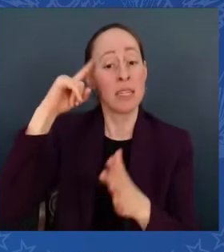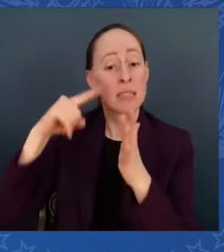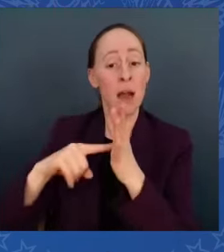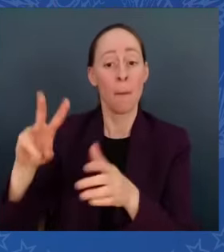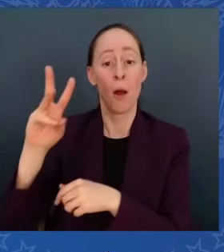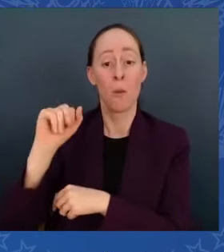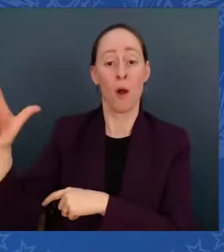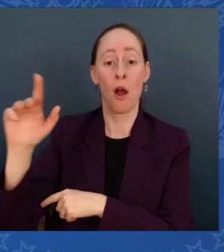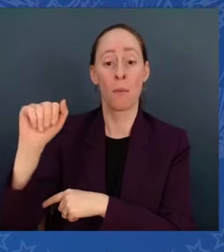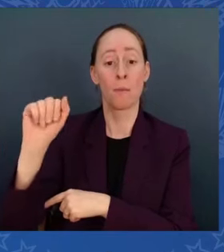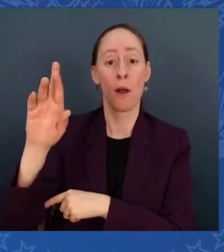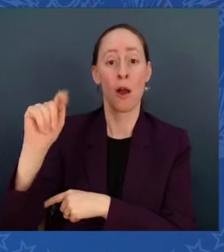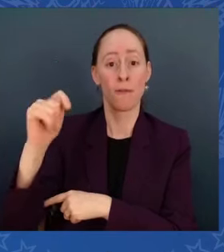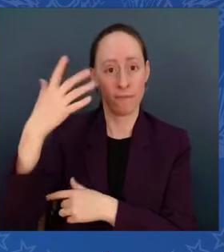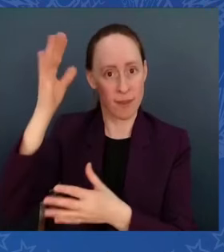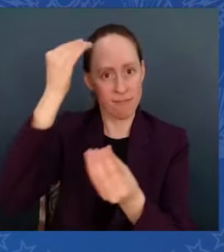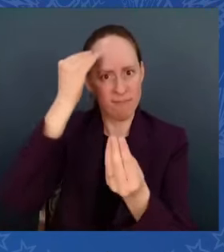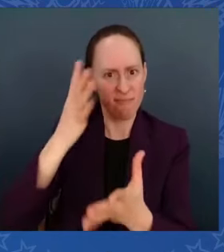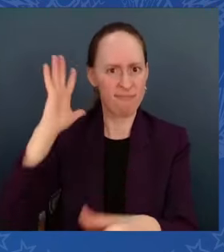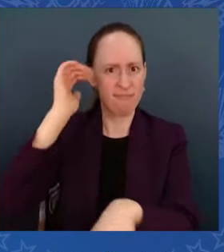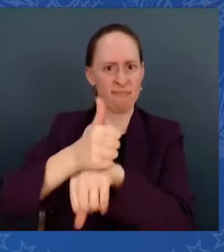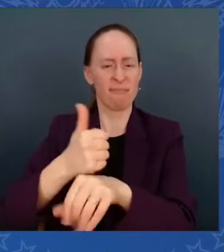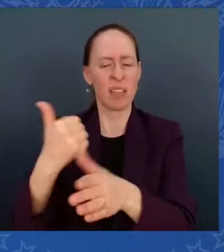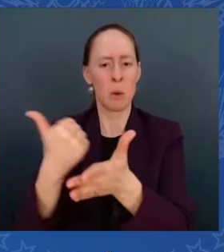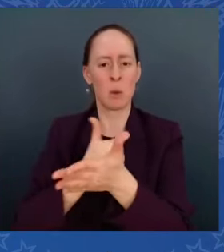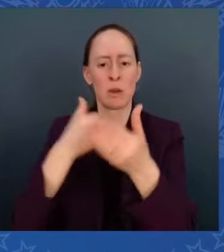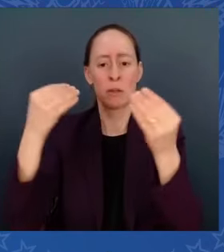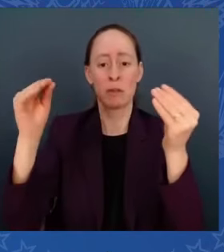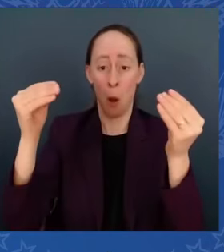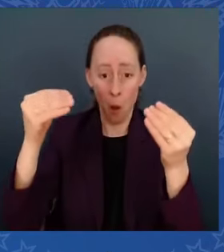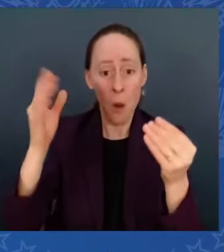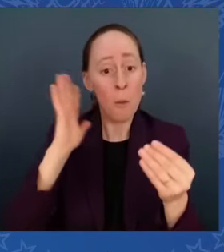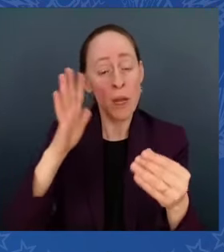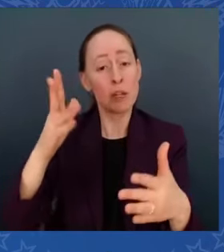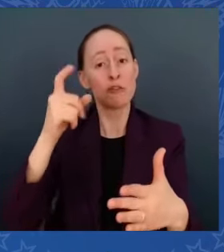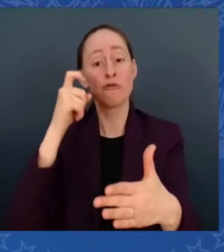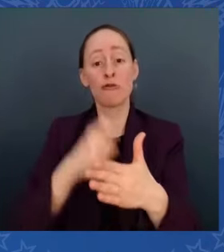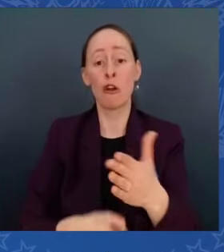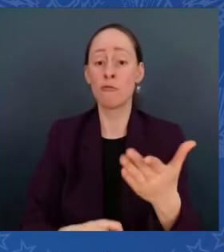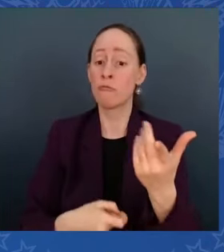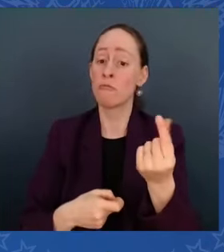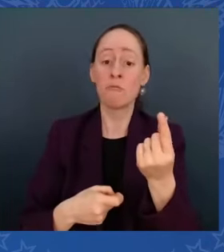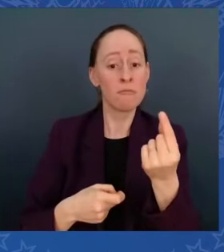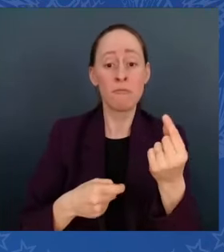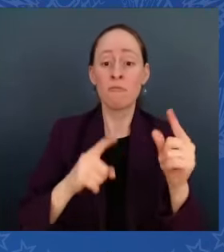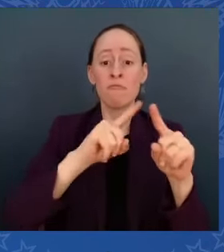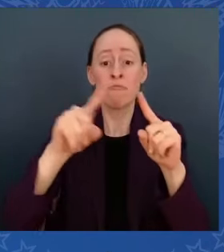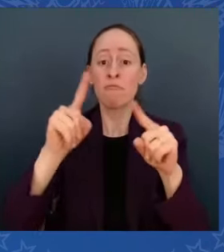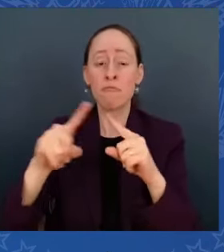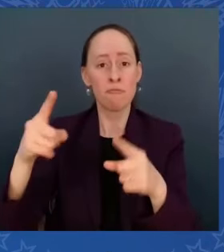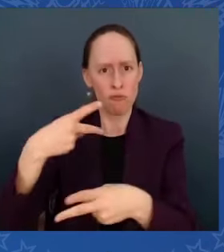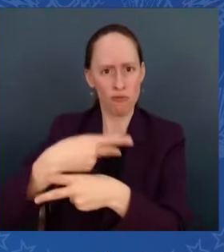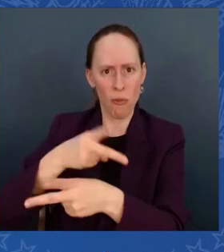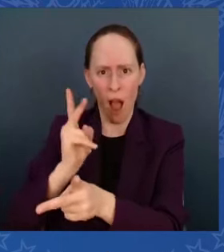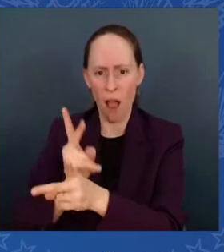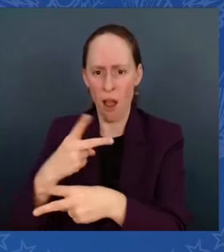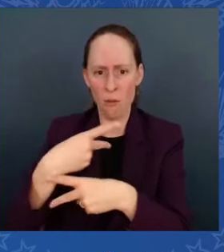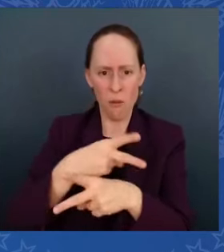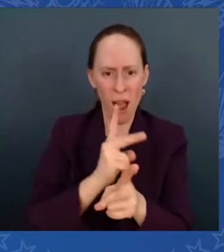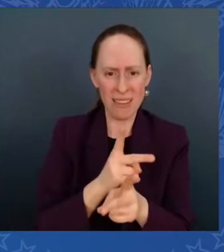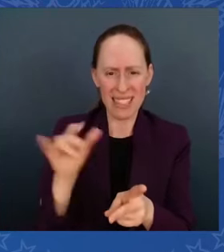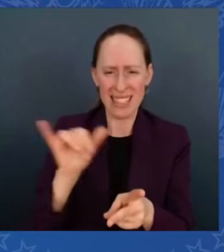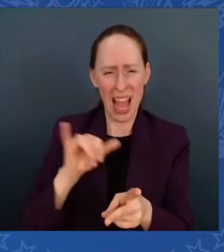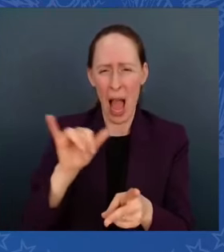and they just announced that they're going to charge the product — for all the products they have, the same exact price it was charged before the pandemic.